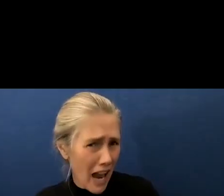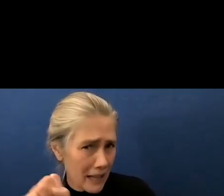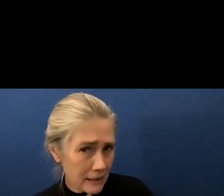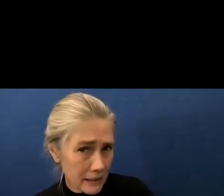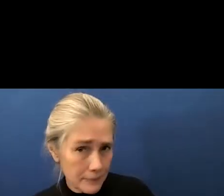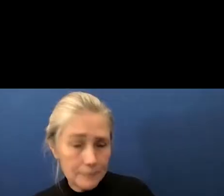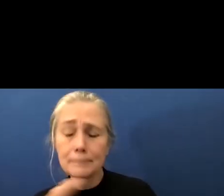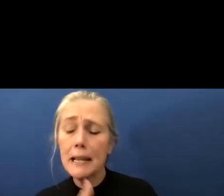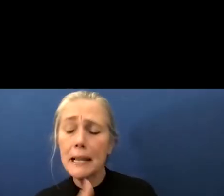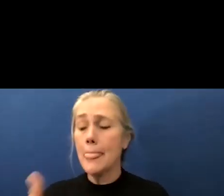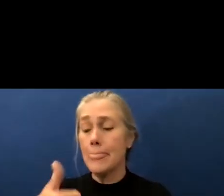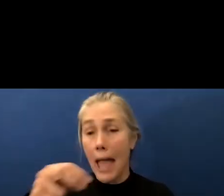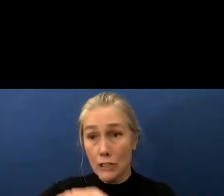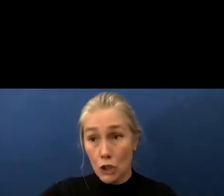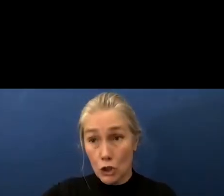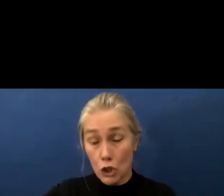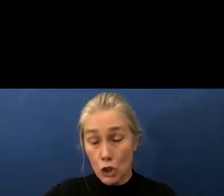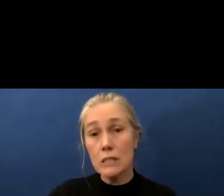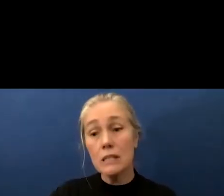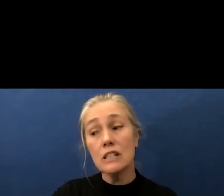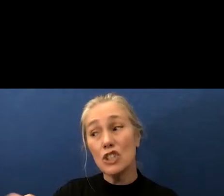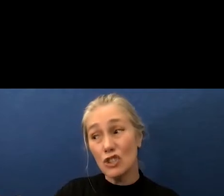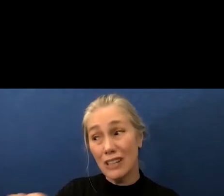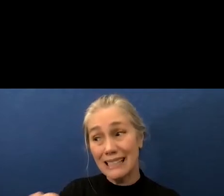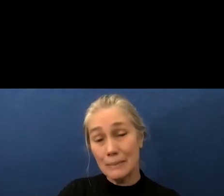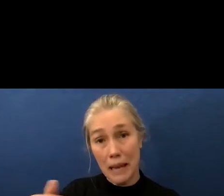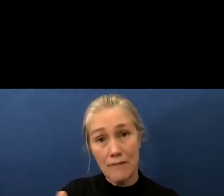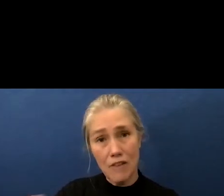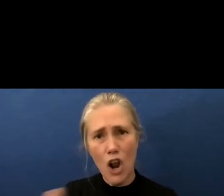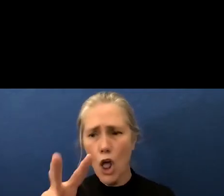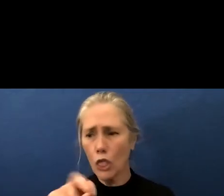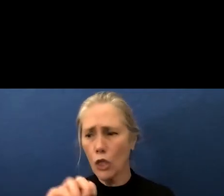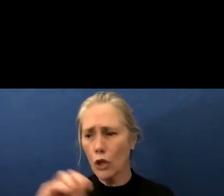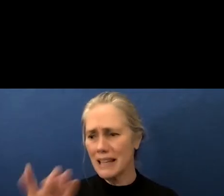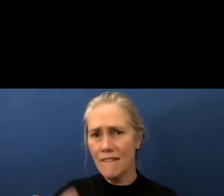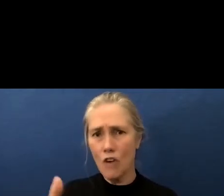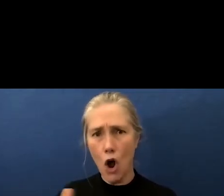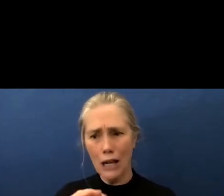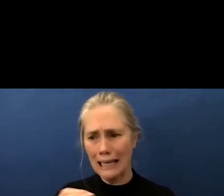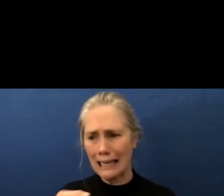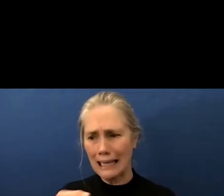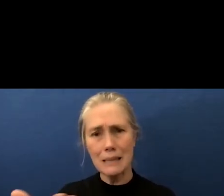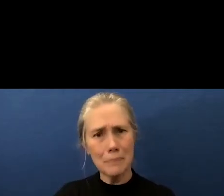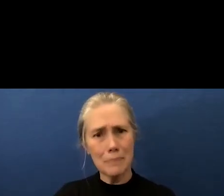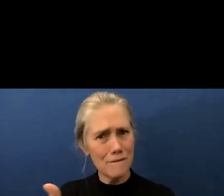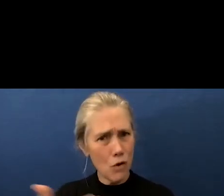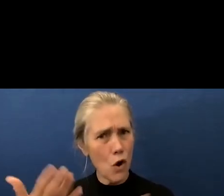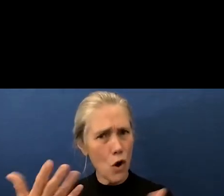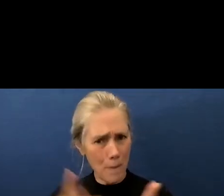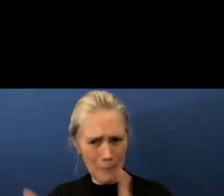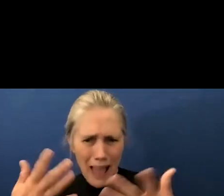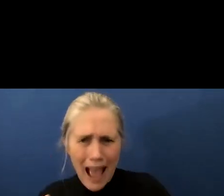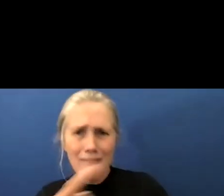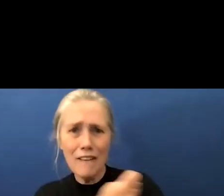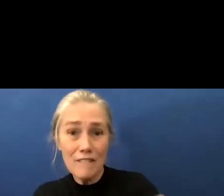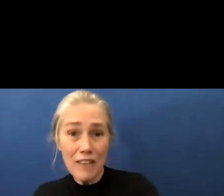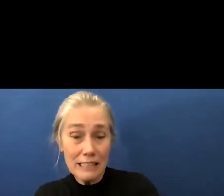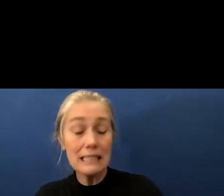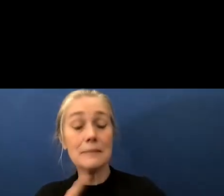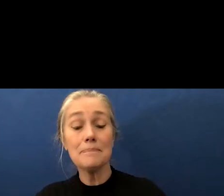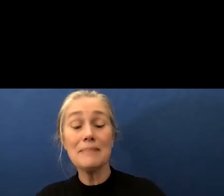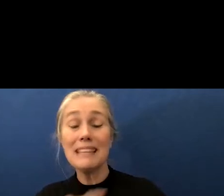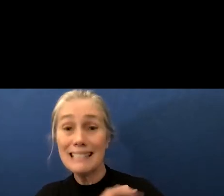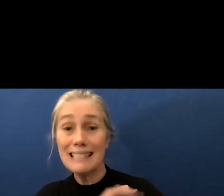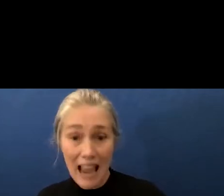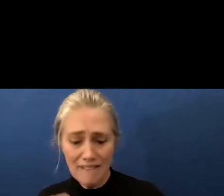district nurse got back to me with the following 30 of all cases were within previously vaccinated students staff teachers as